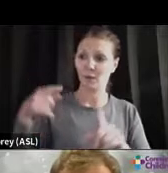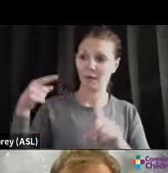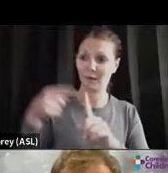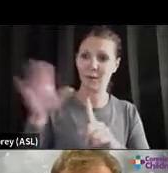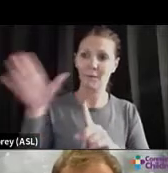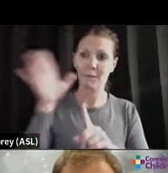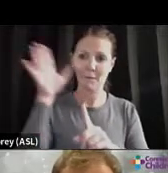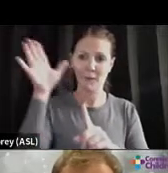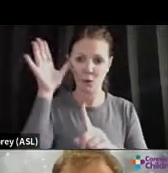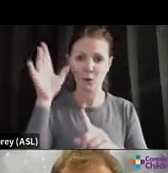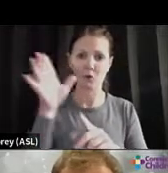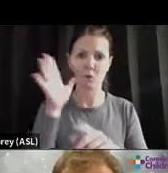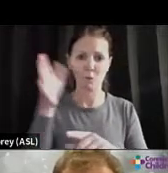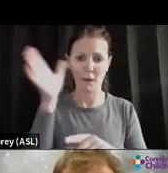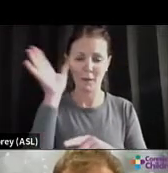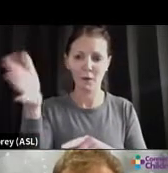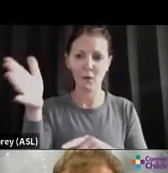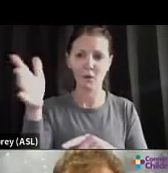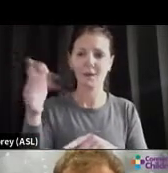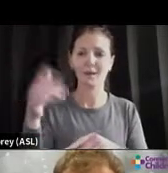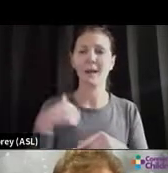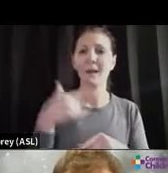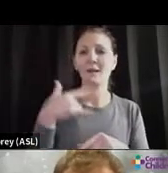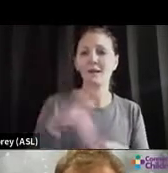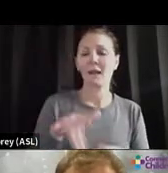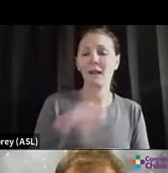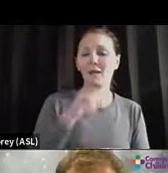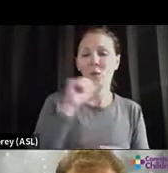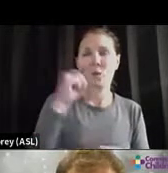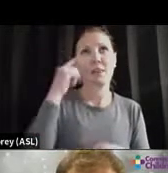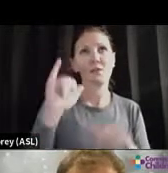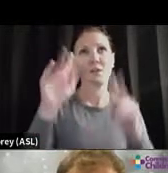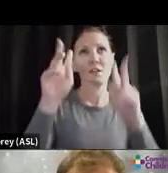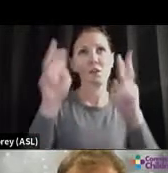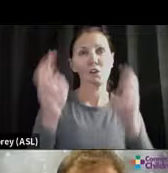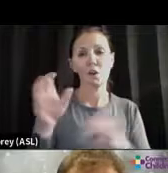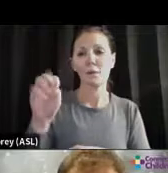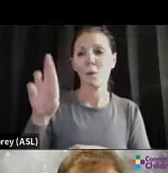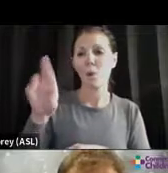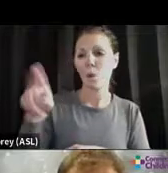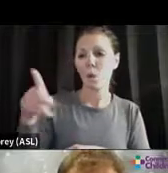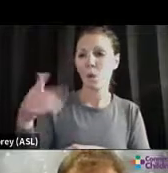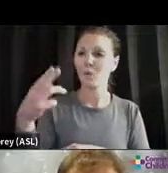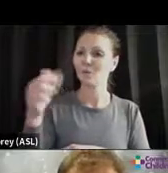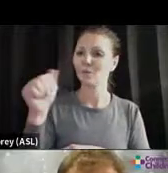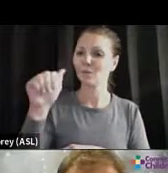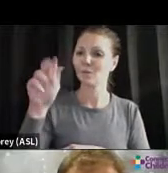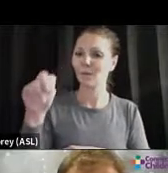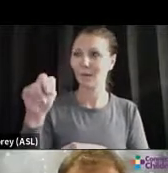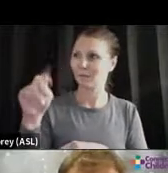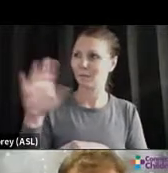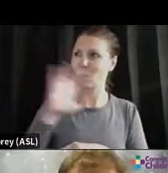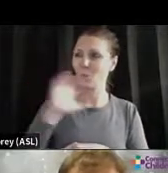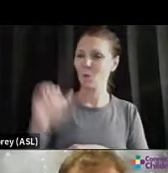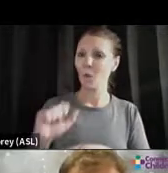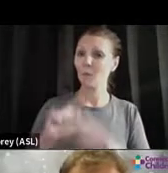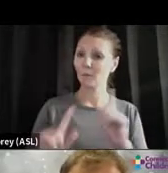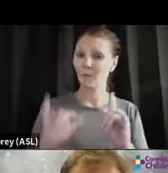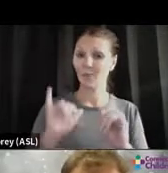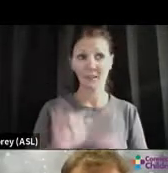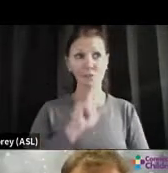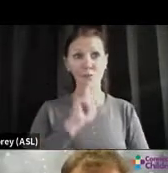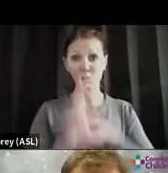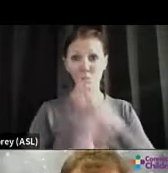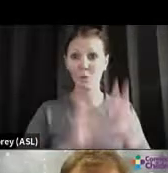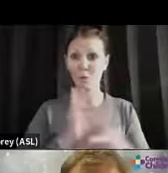the term orphan or orphanhood outside of reading books, but this is a reality. 140,000 children in the country lost someone